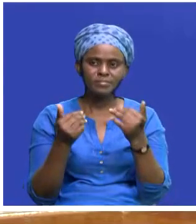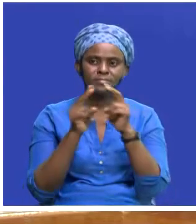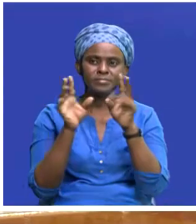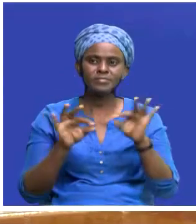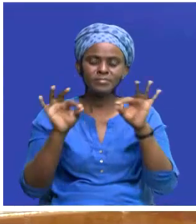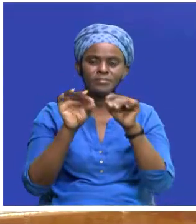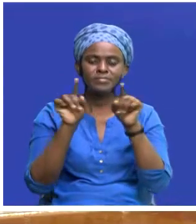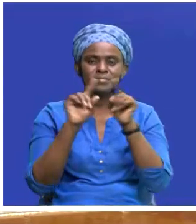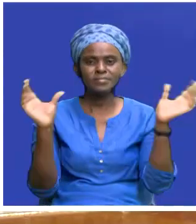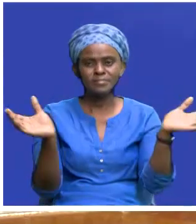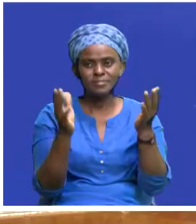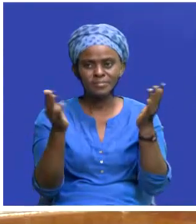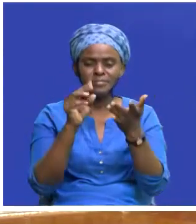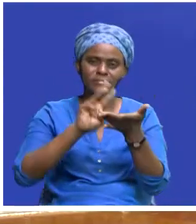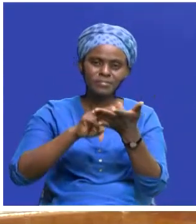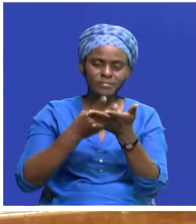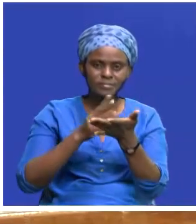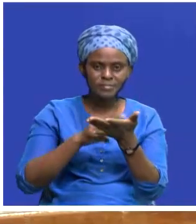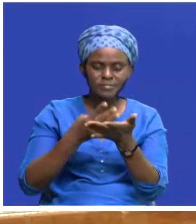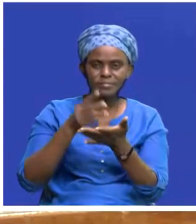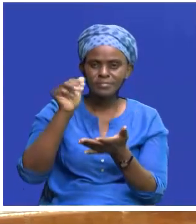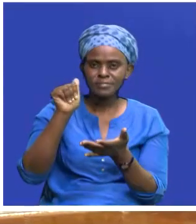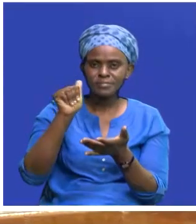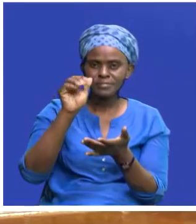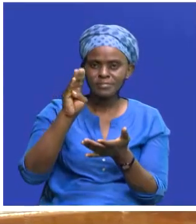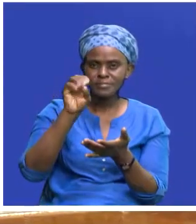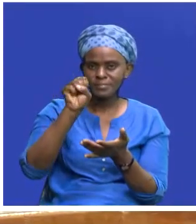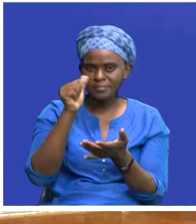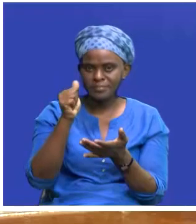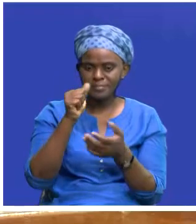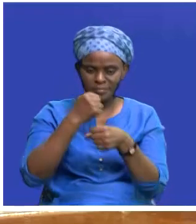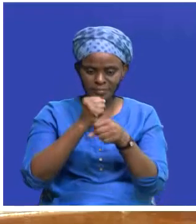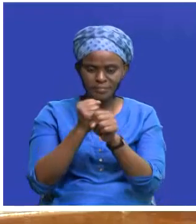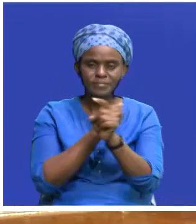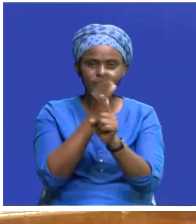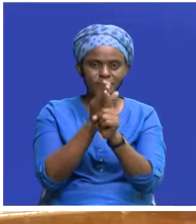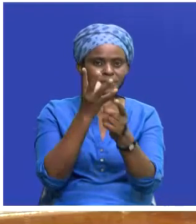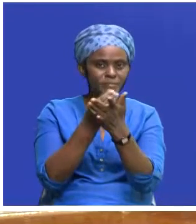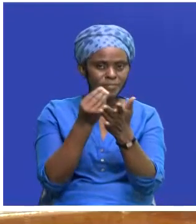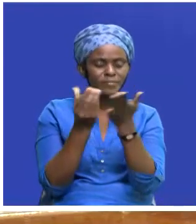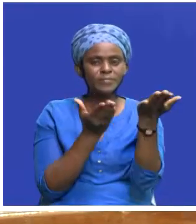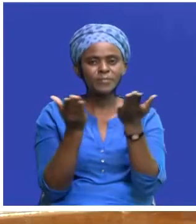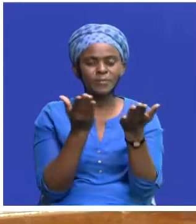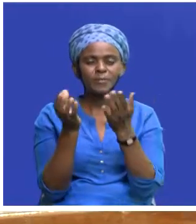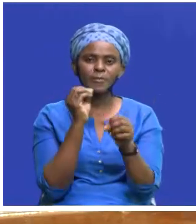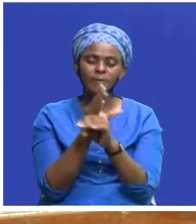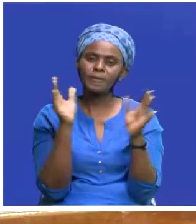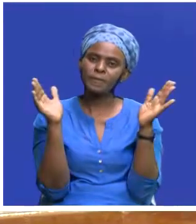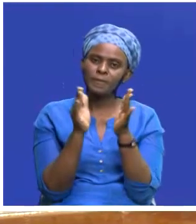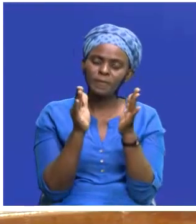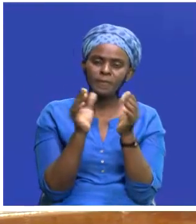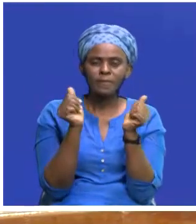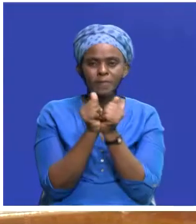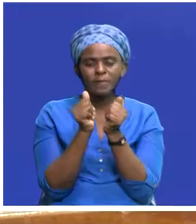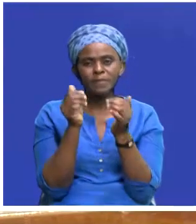to witness these APSA efforts towards making financial services available to the small and